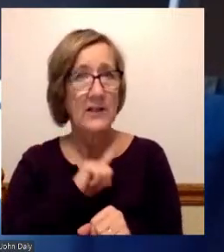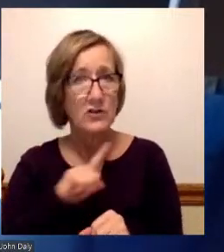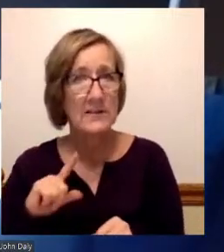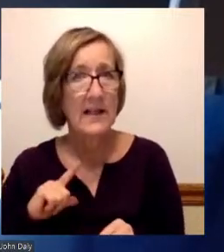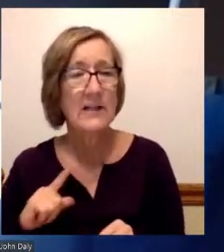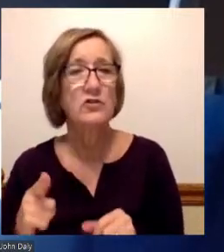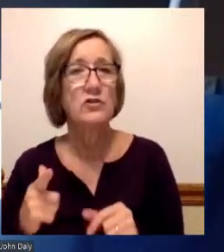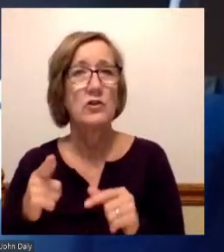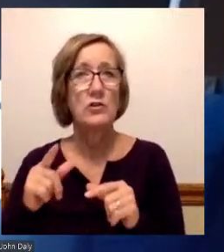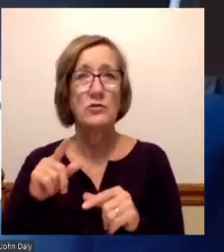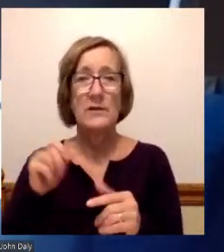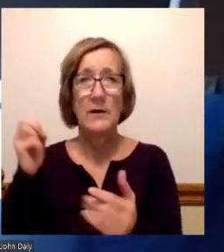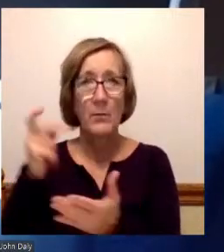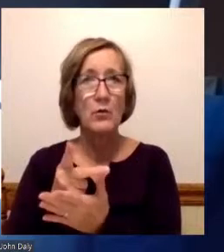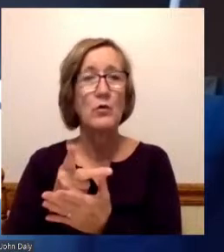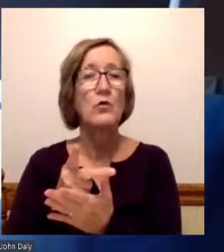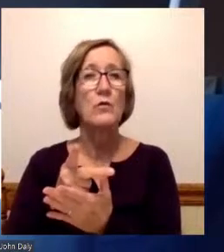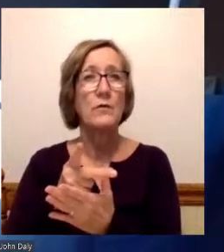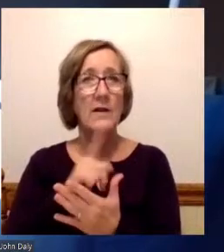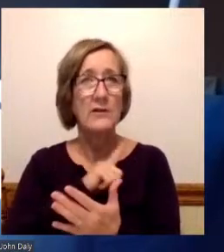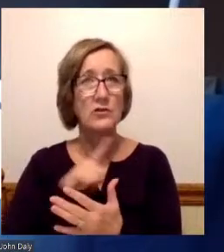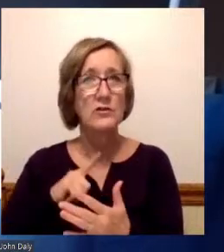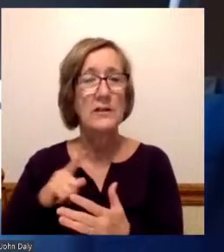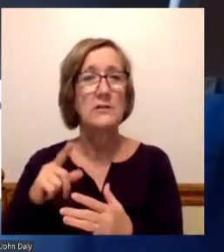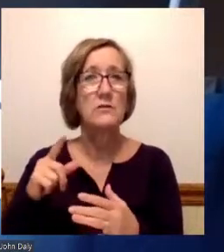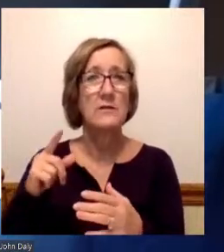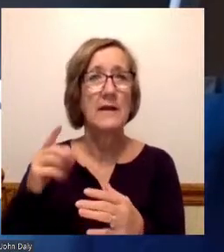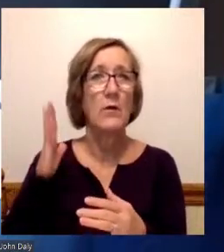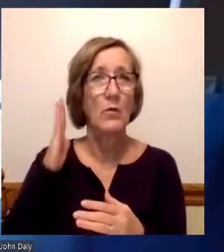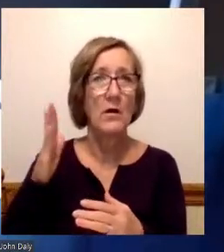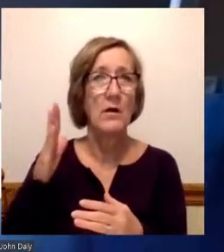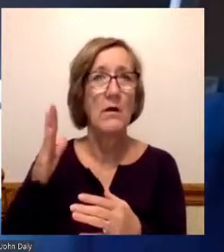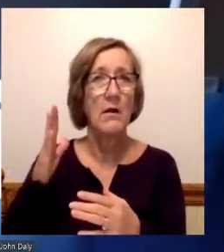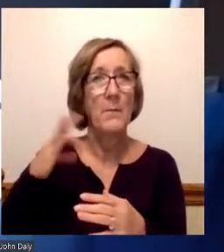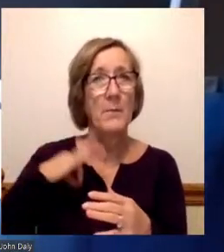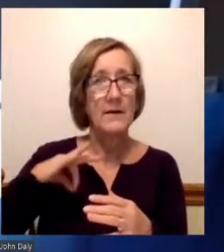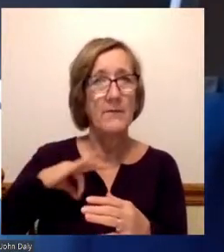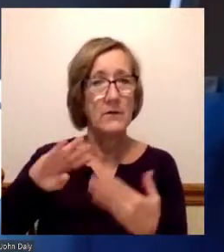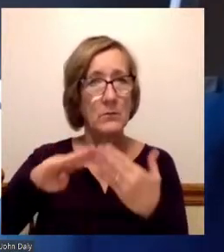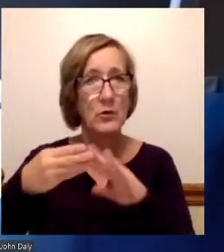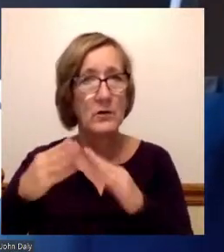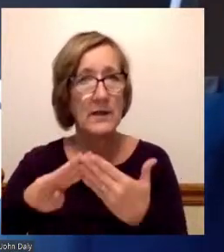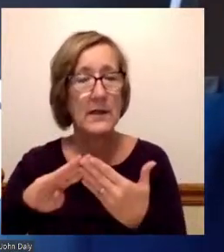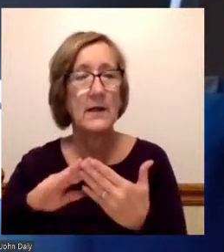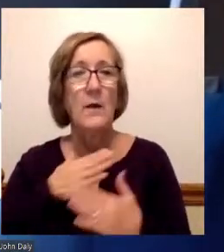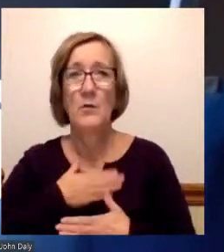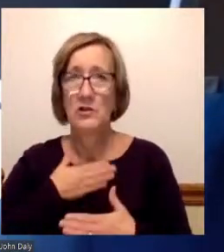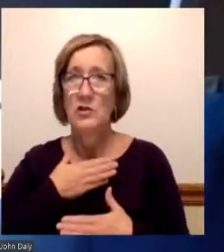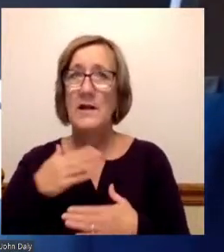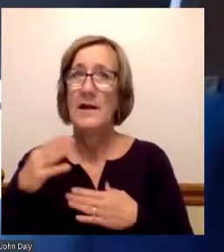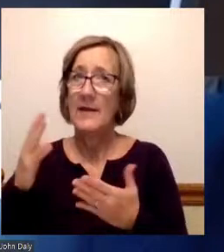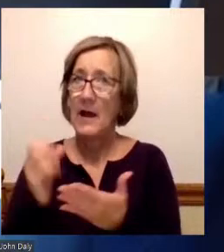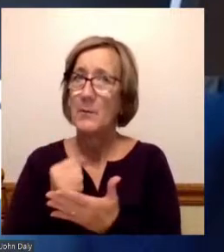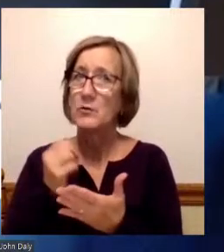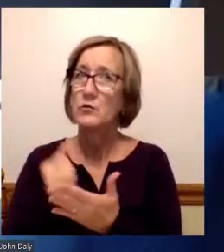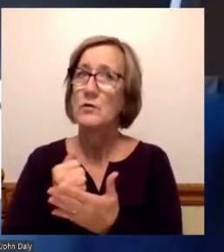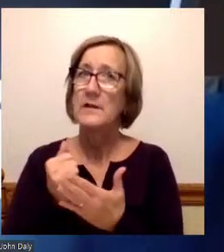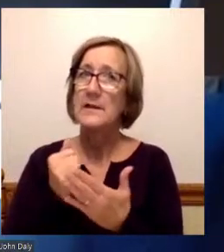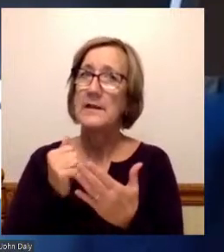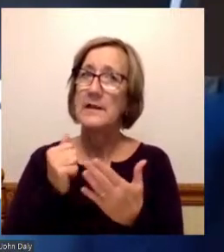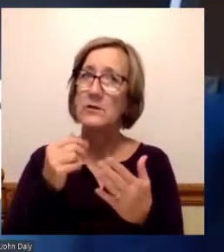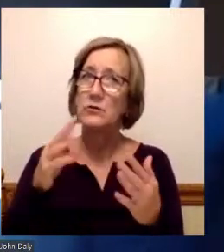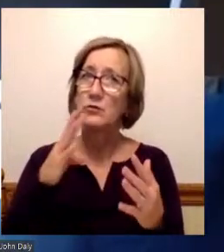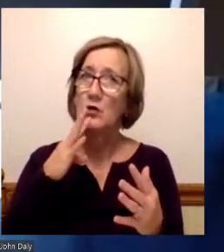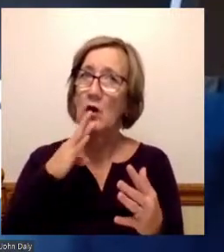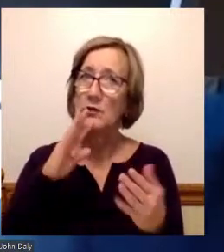legislation approved that will benefit the community. I appreciate the opportunity to address the public